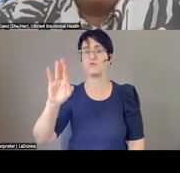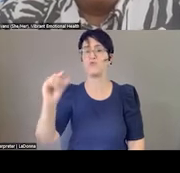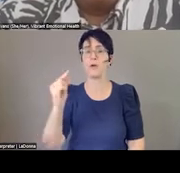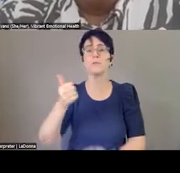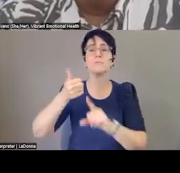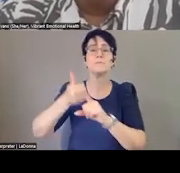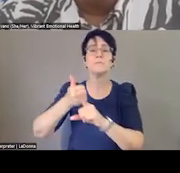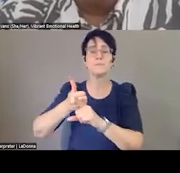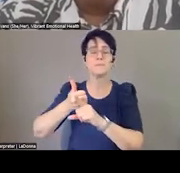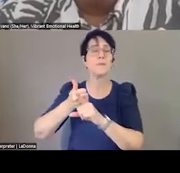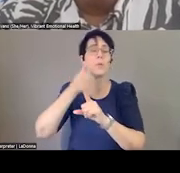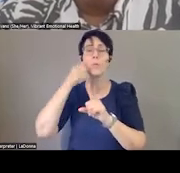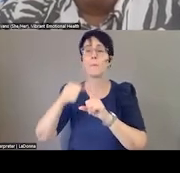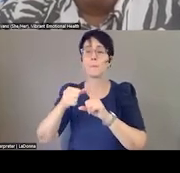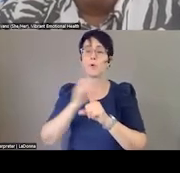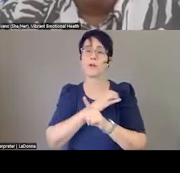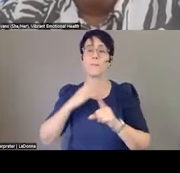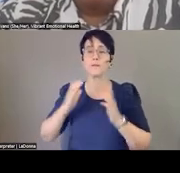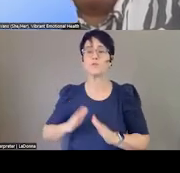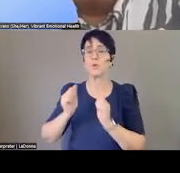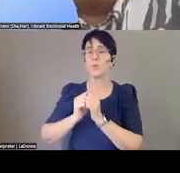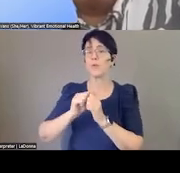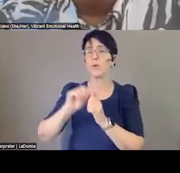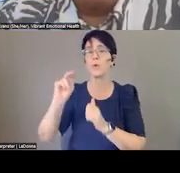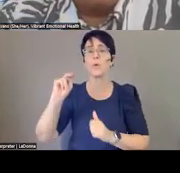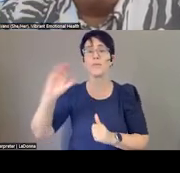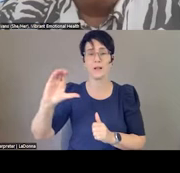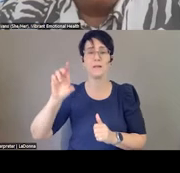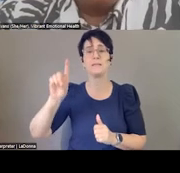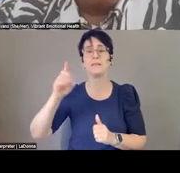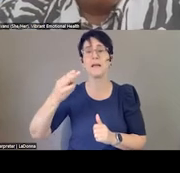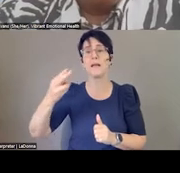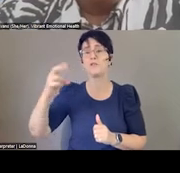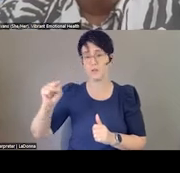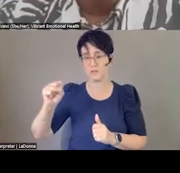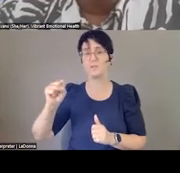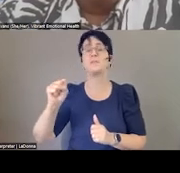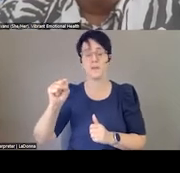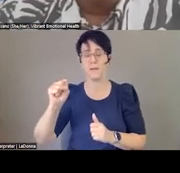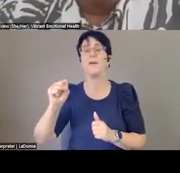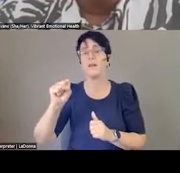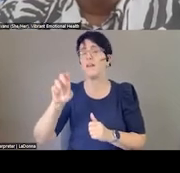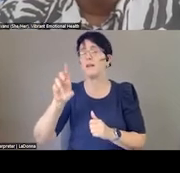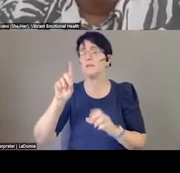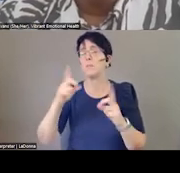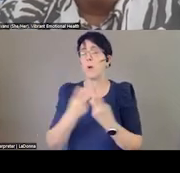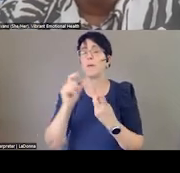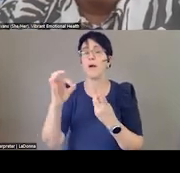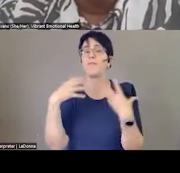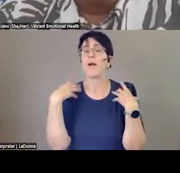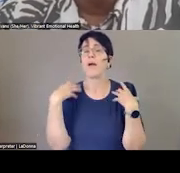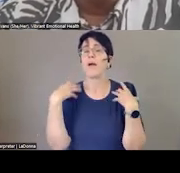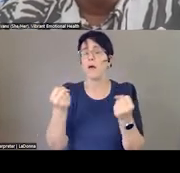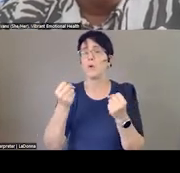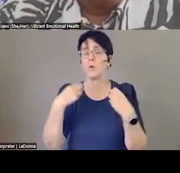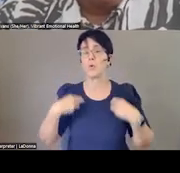with the North Carolina Department of Health and Human Services and was the chief health